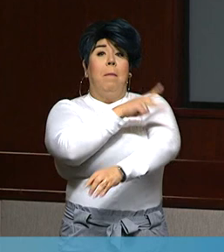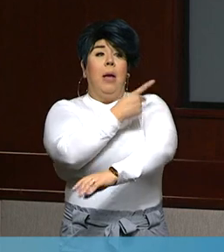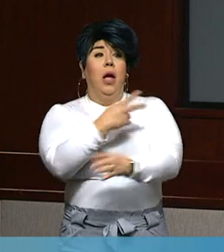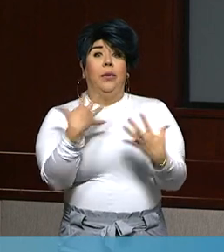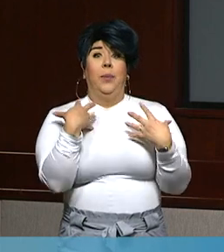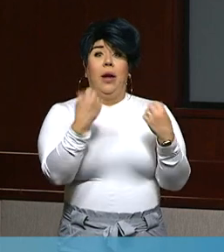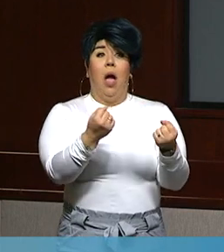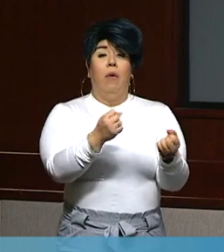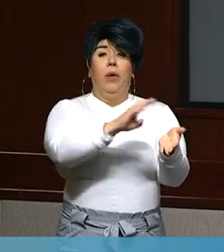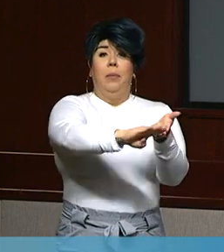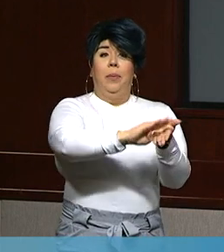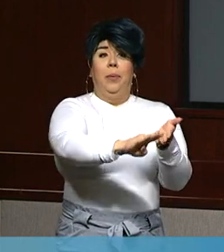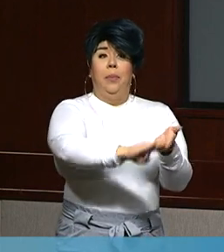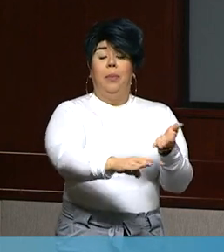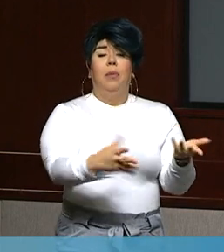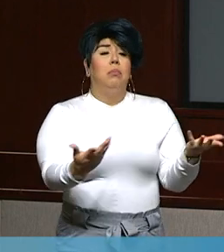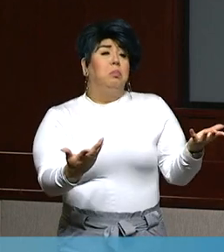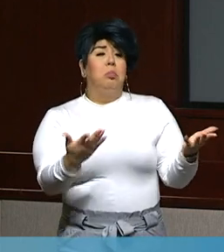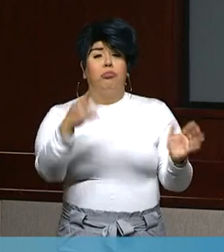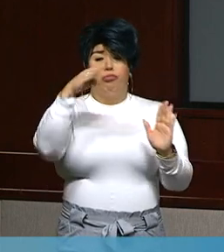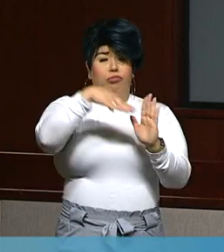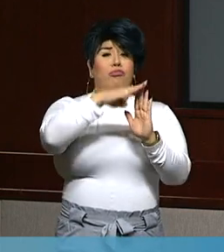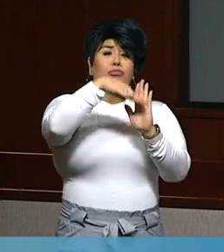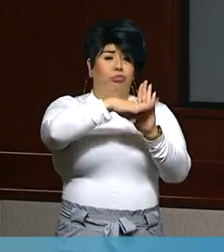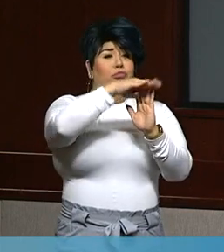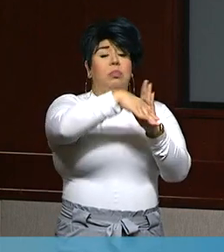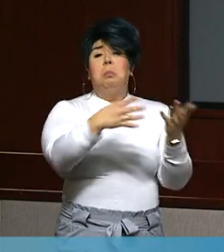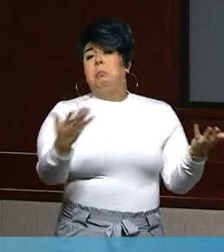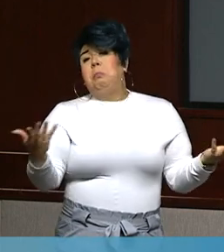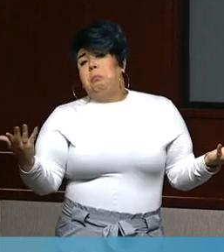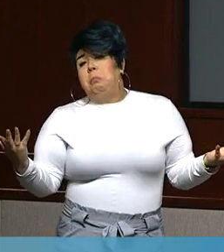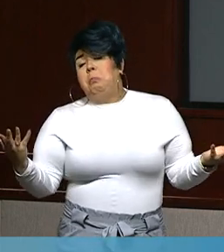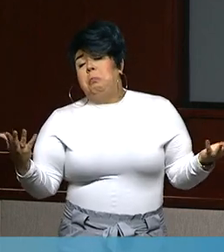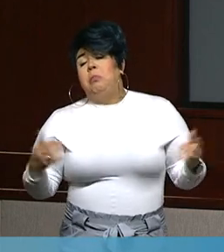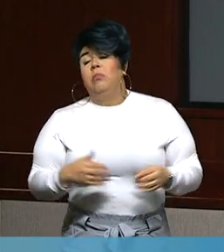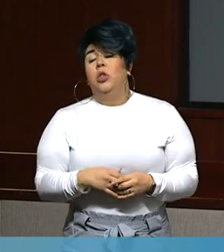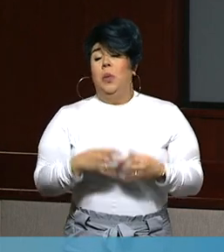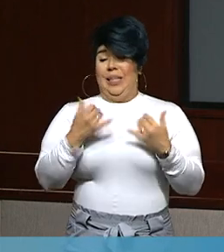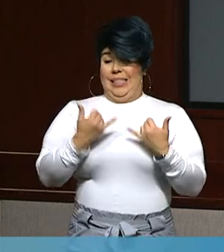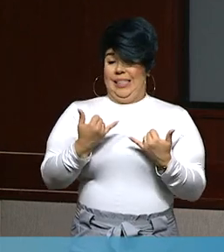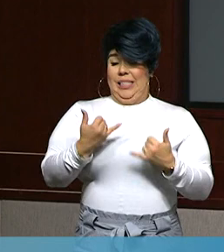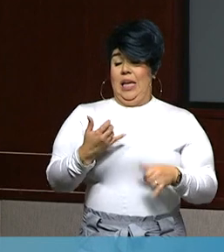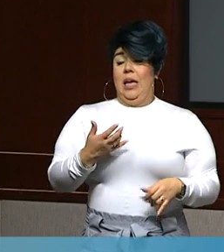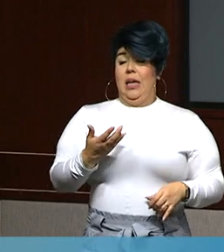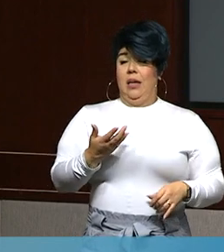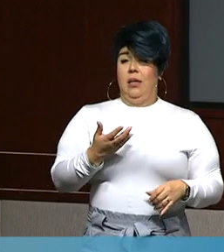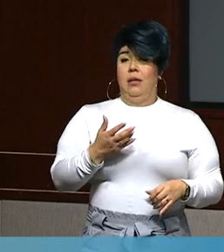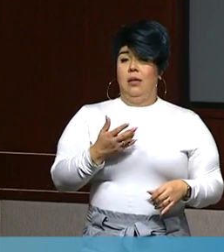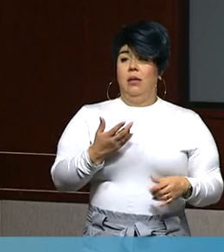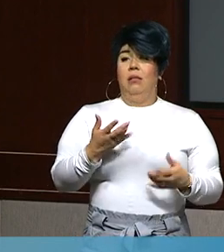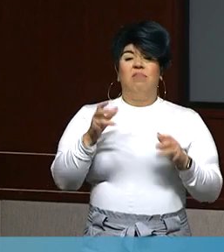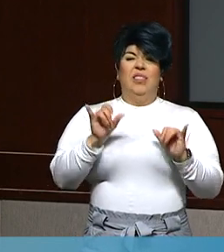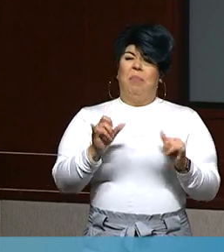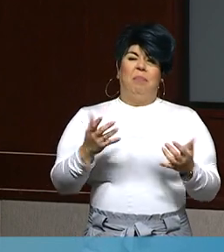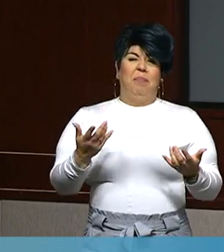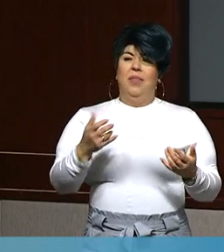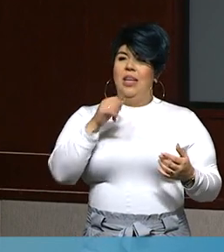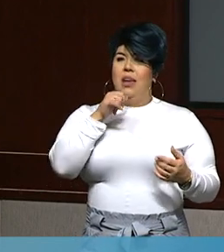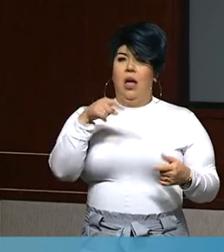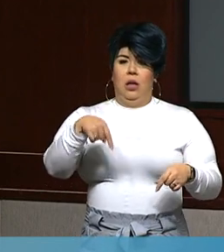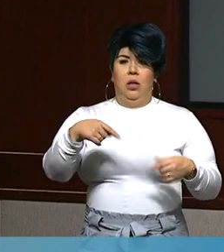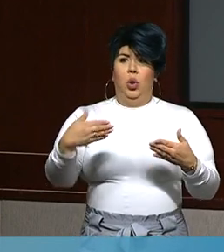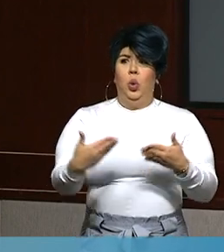you have no patients presenting and it goes back down to capacity. So today matches very historical